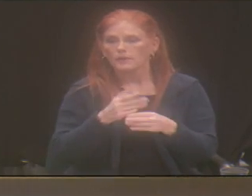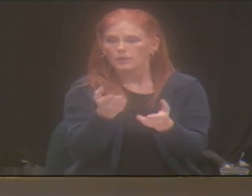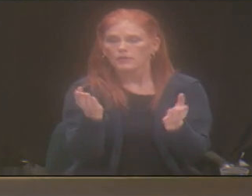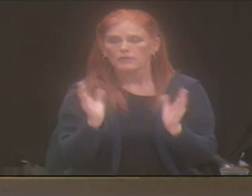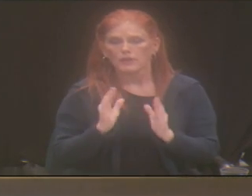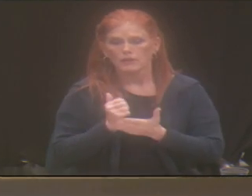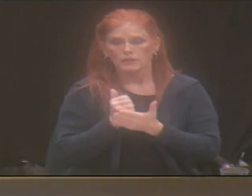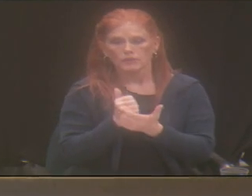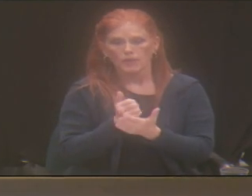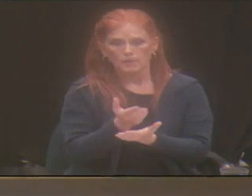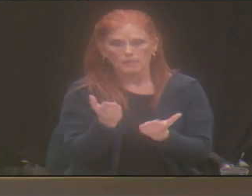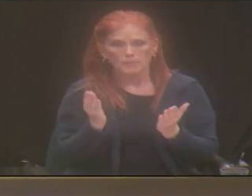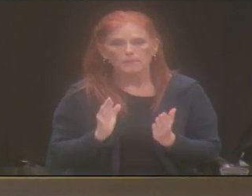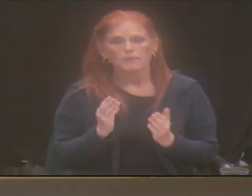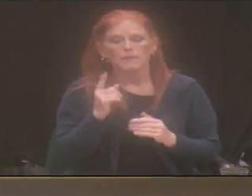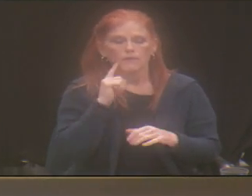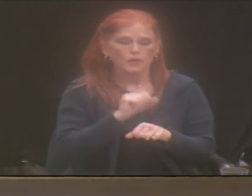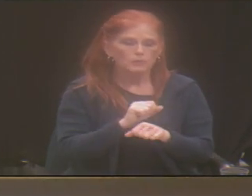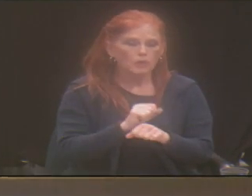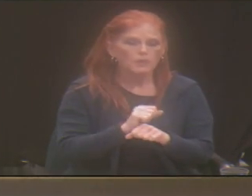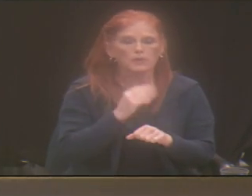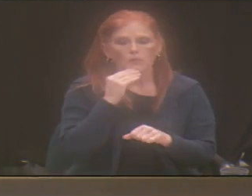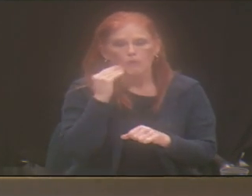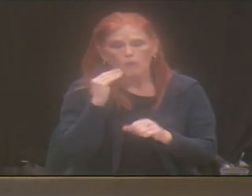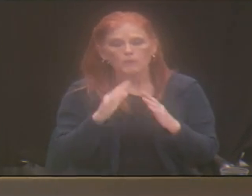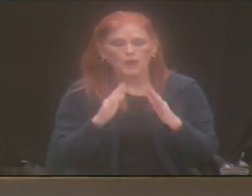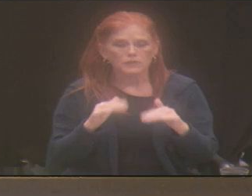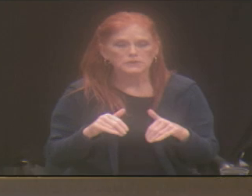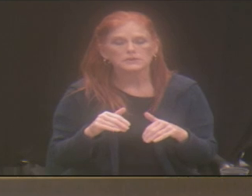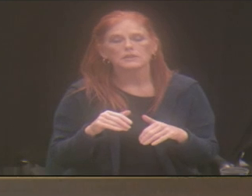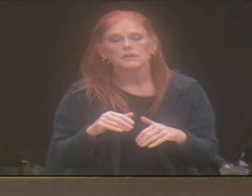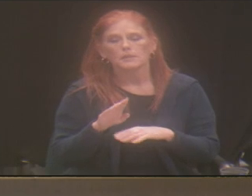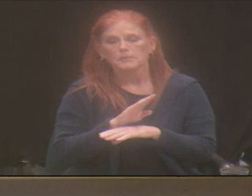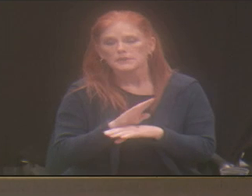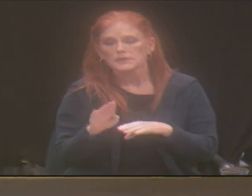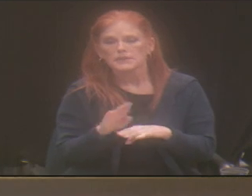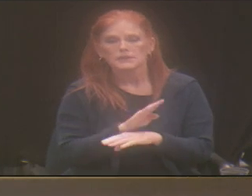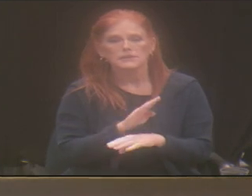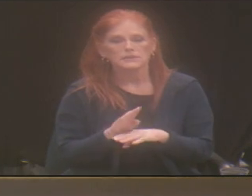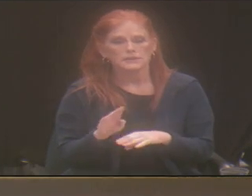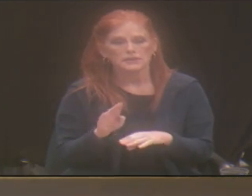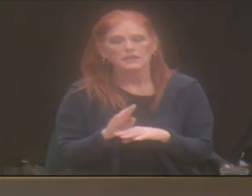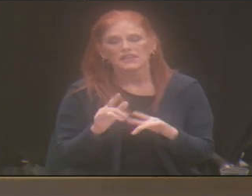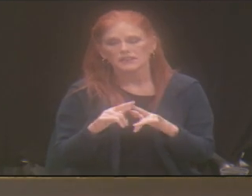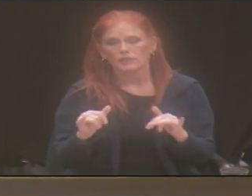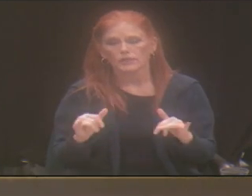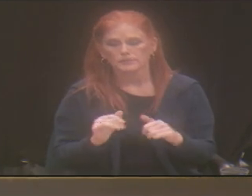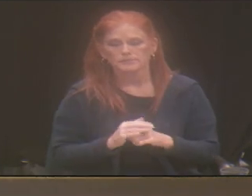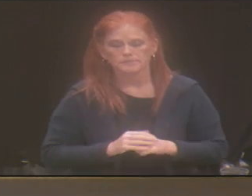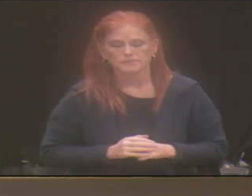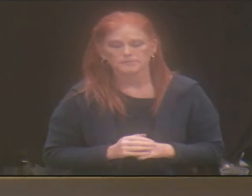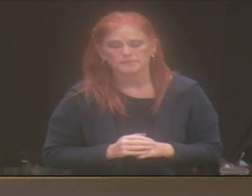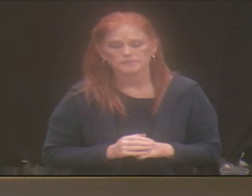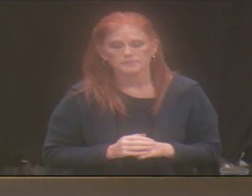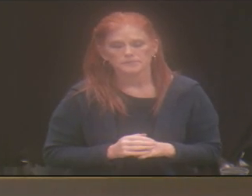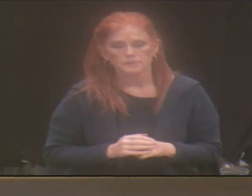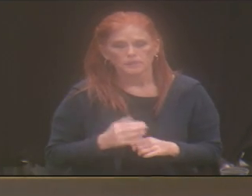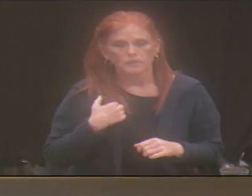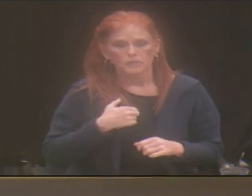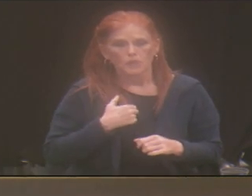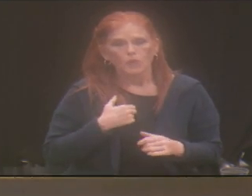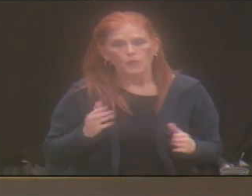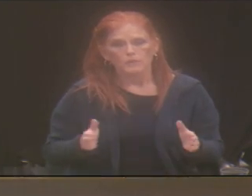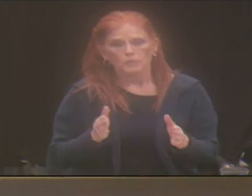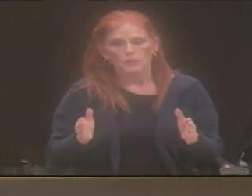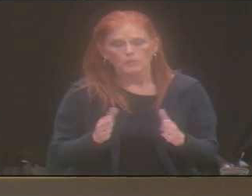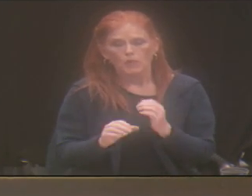them in terms of employment, housing, business, et cetera. We promote